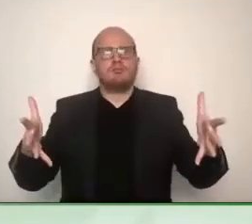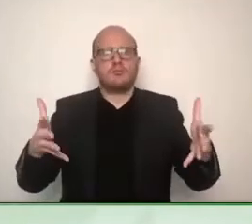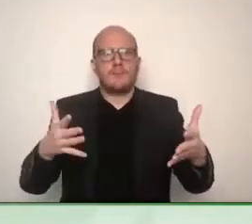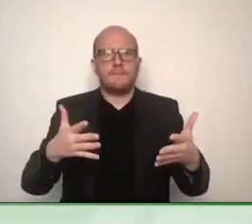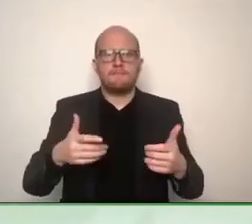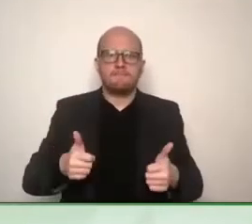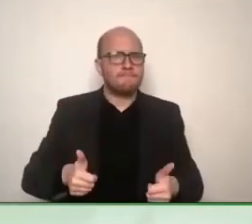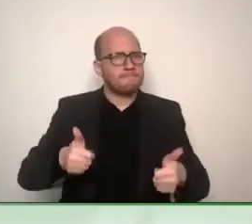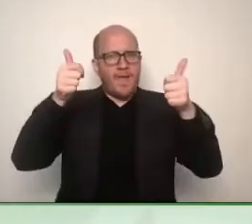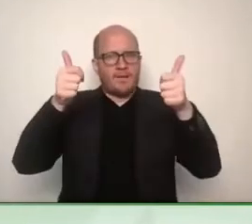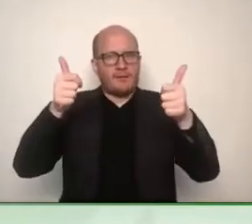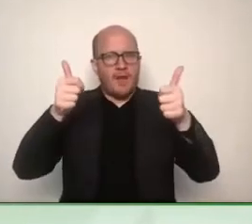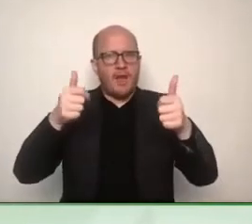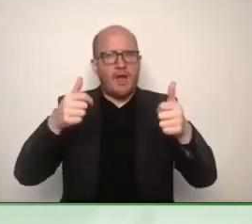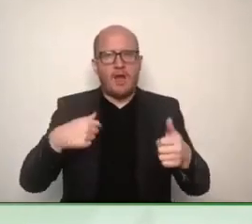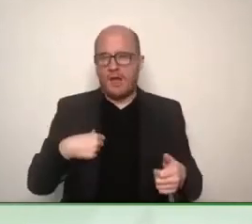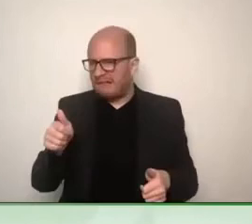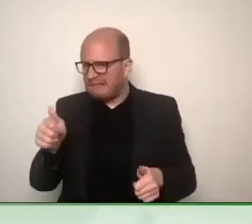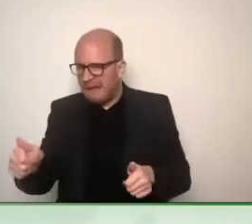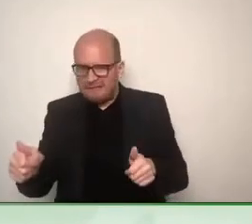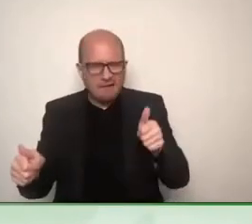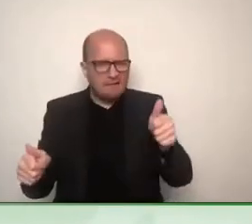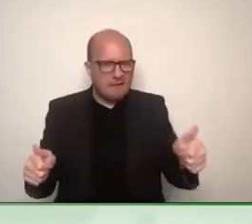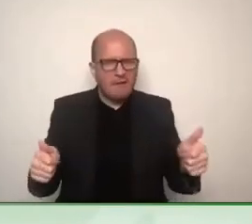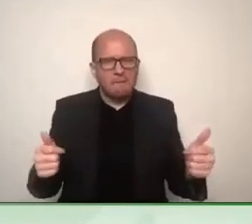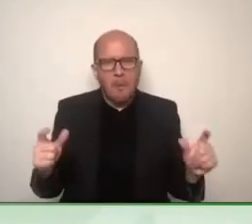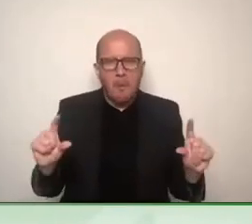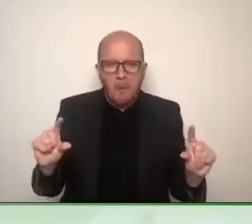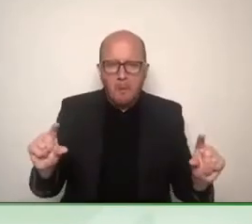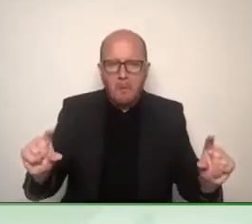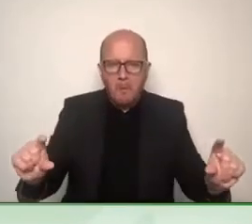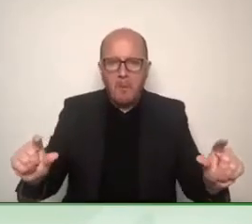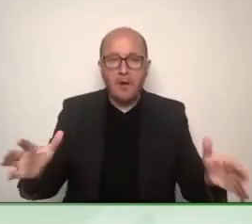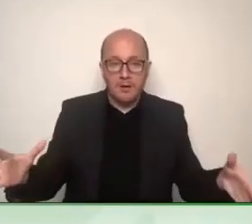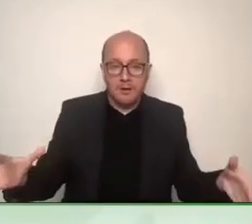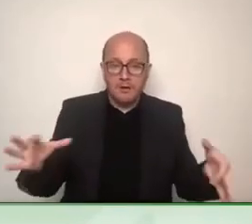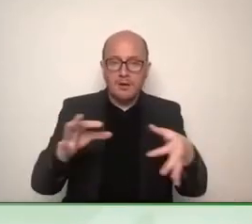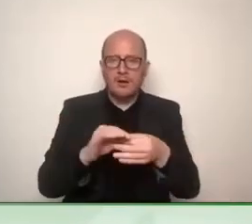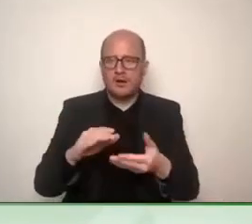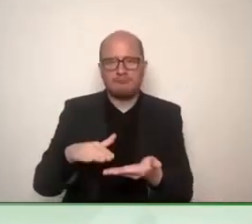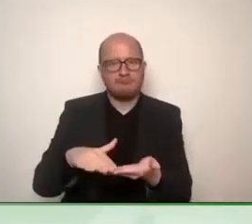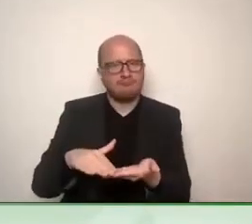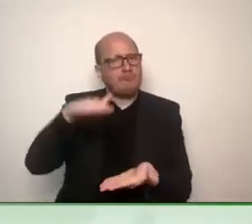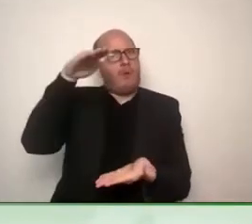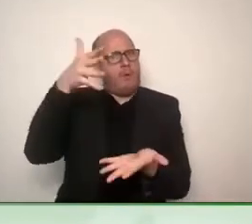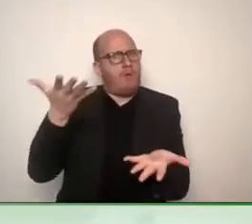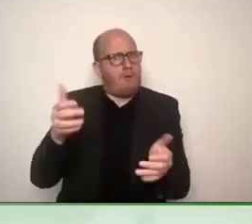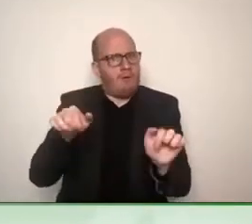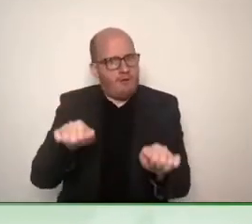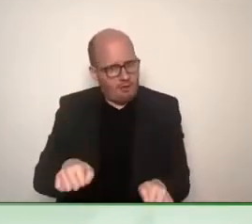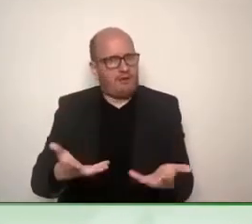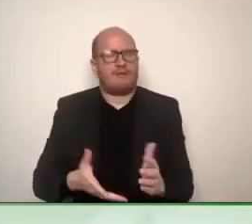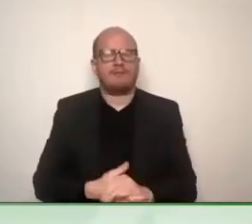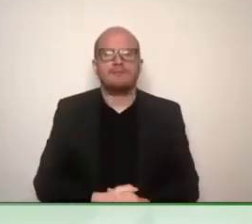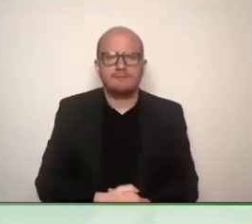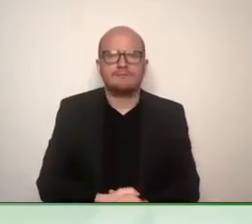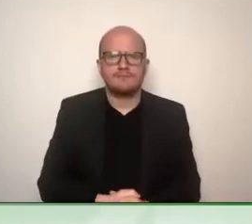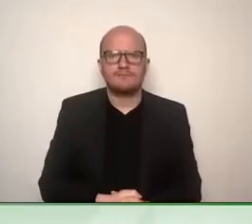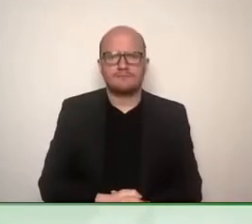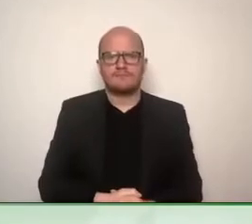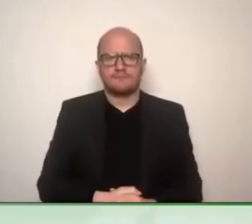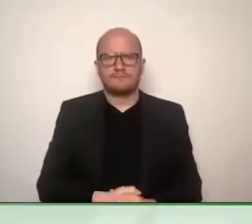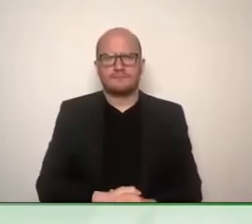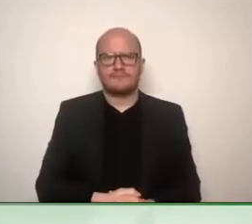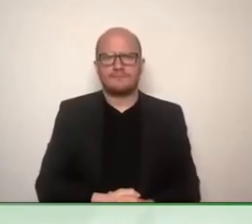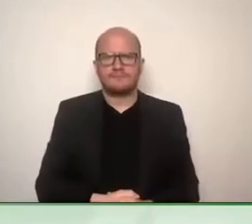of these topics is clearly the quality of service delivery related to assistive technology. So we know